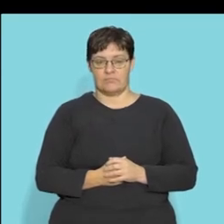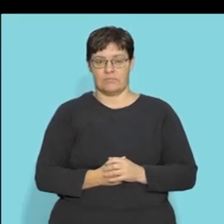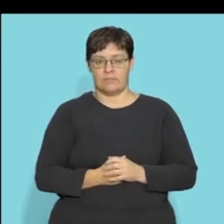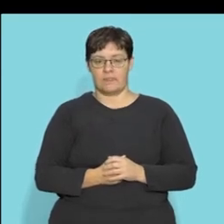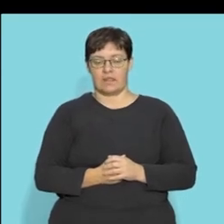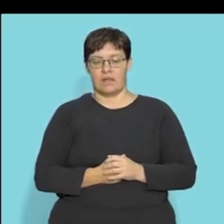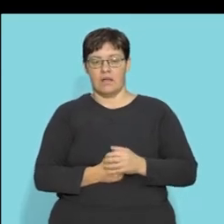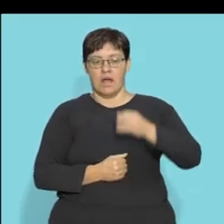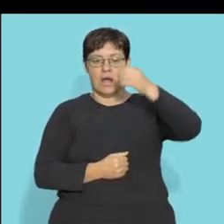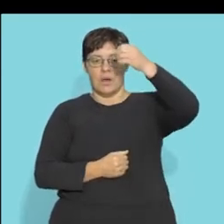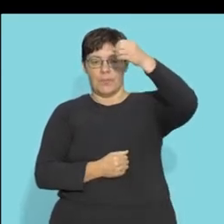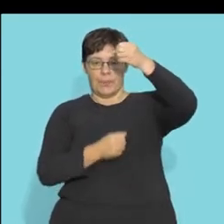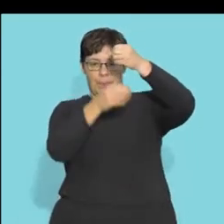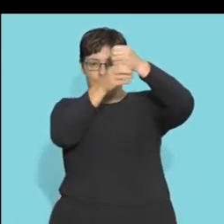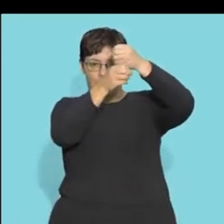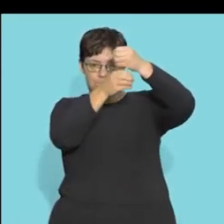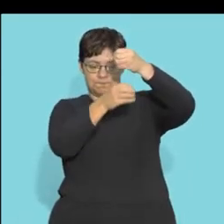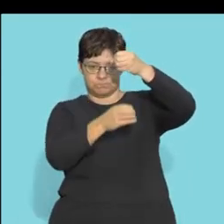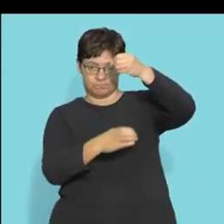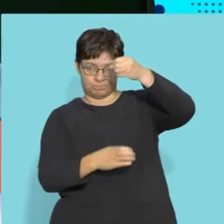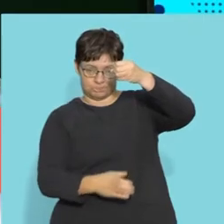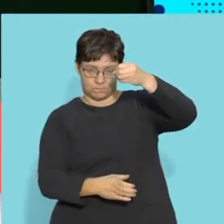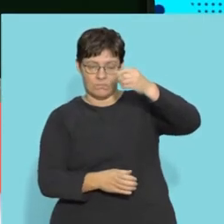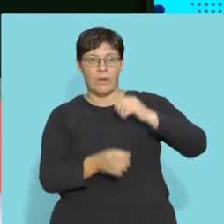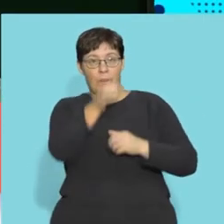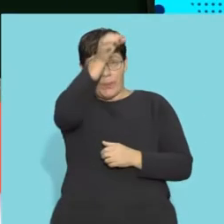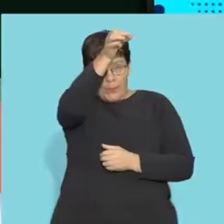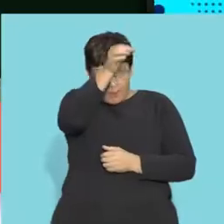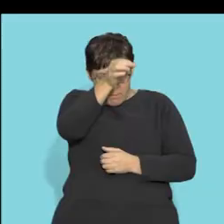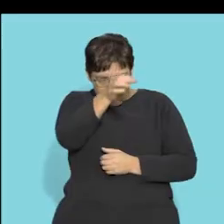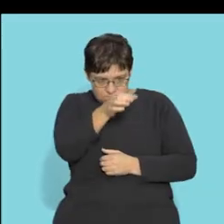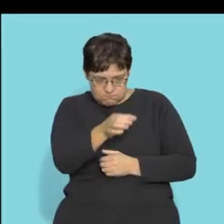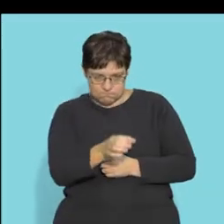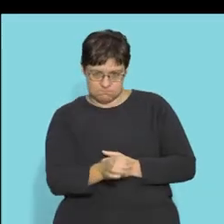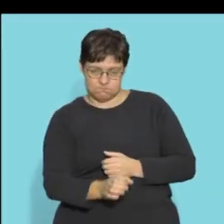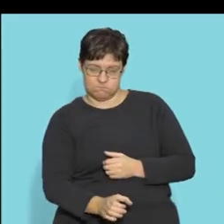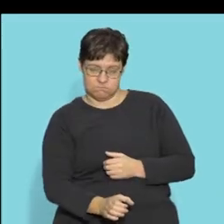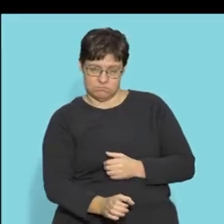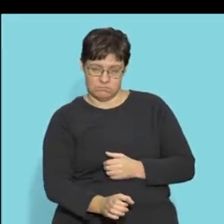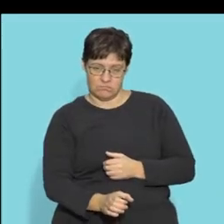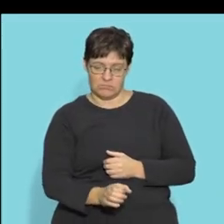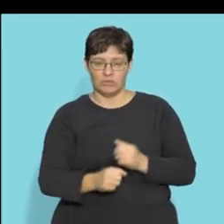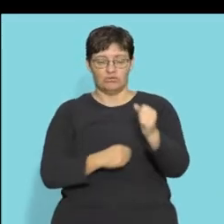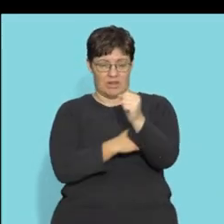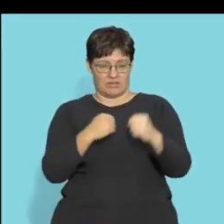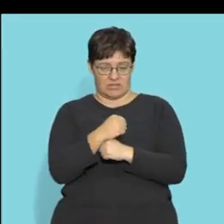The spinal cord is a long, thin tubular structure within